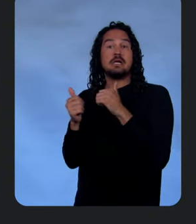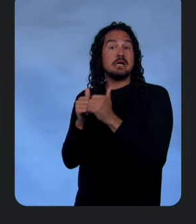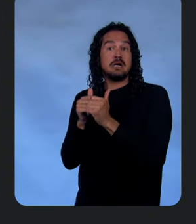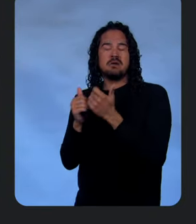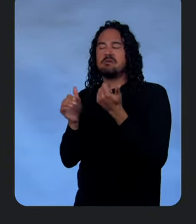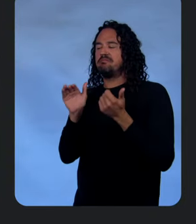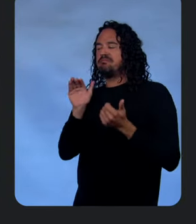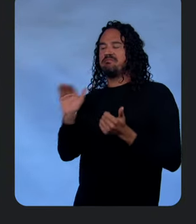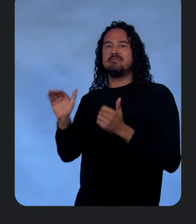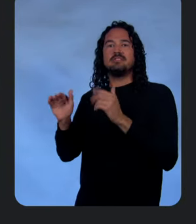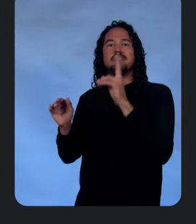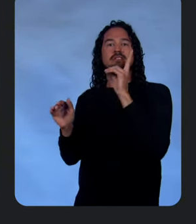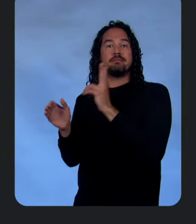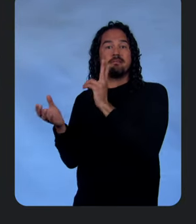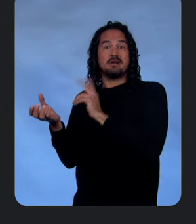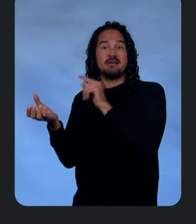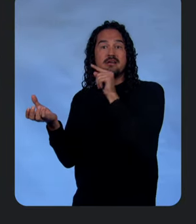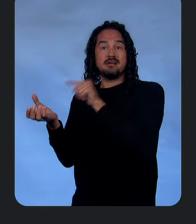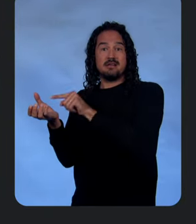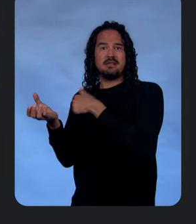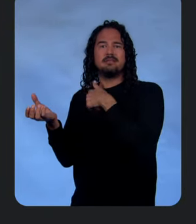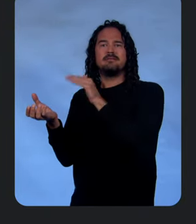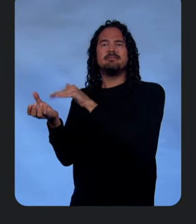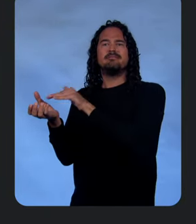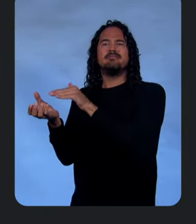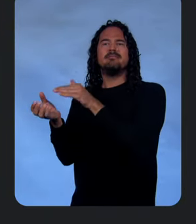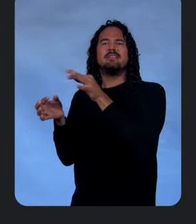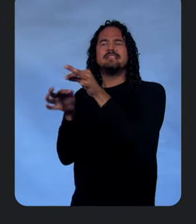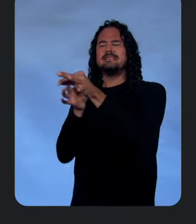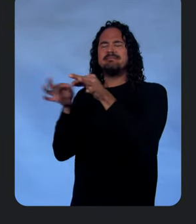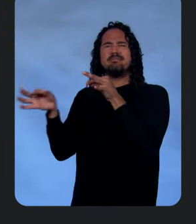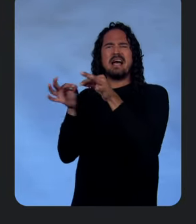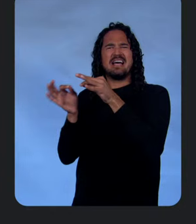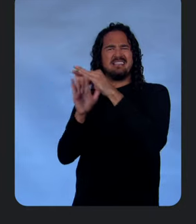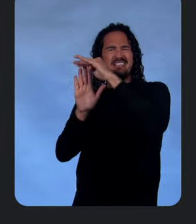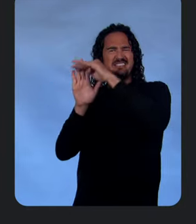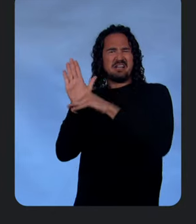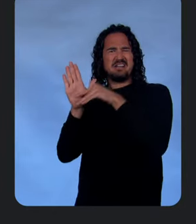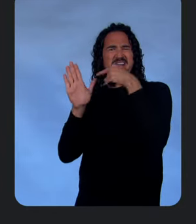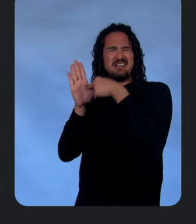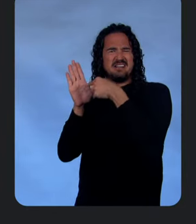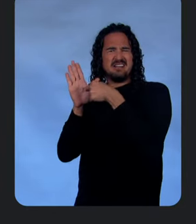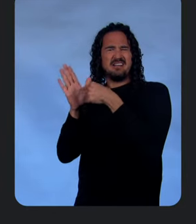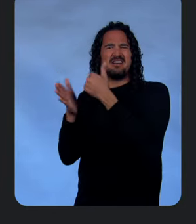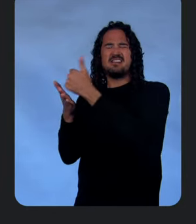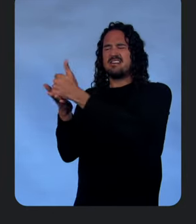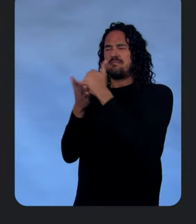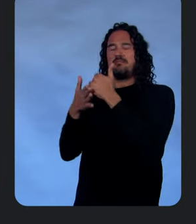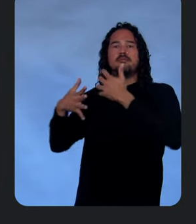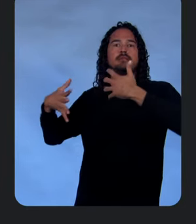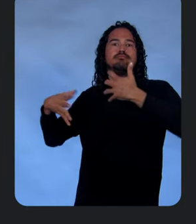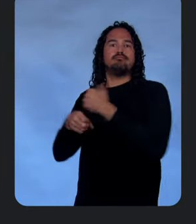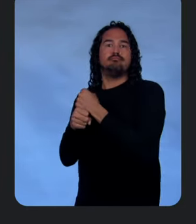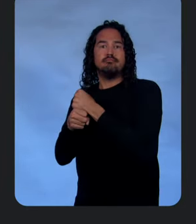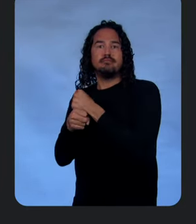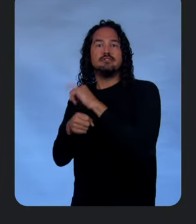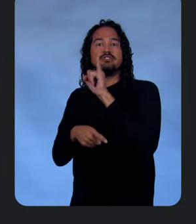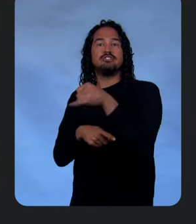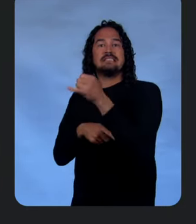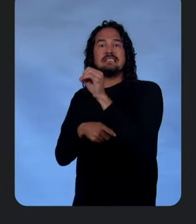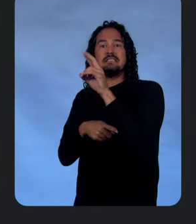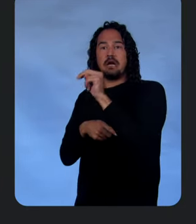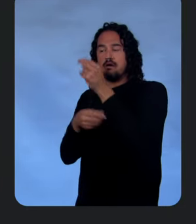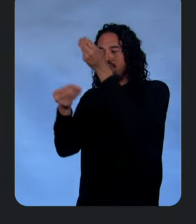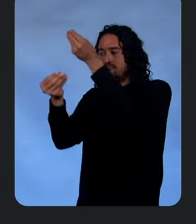And then I'm going to actually use Explain This Log Entry, which will help summarize all these JSON elements here and just make it a little bit easier to consume.